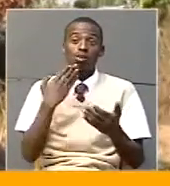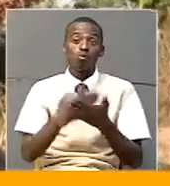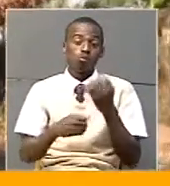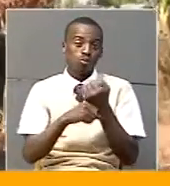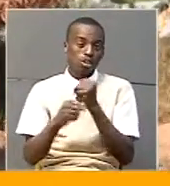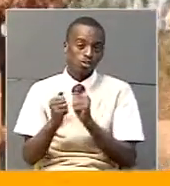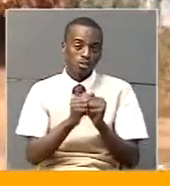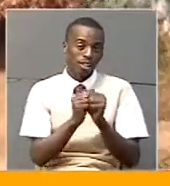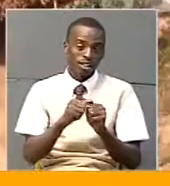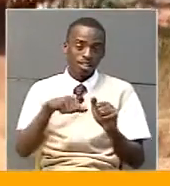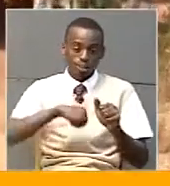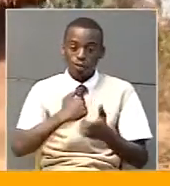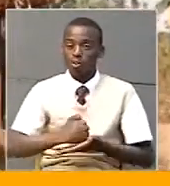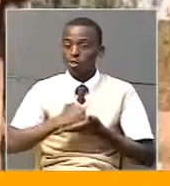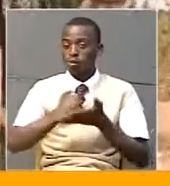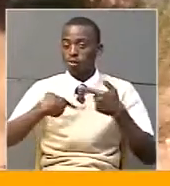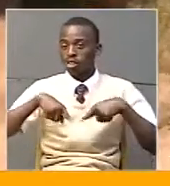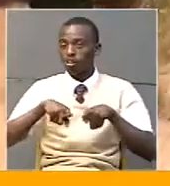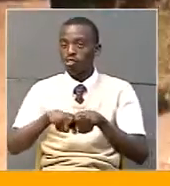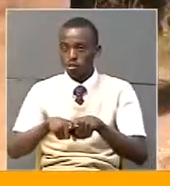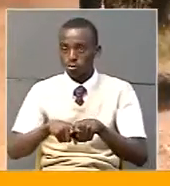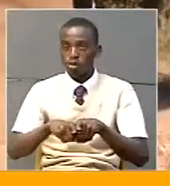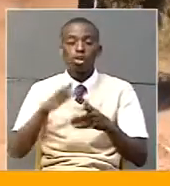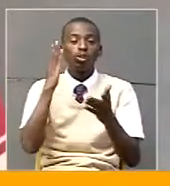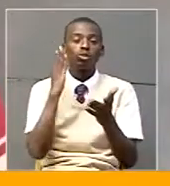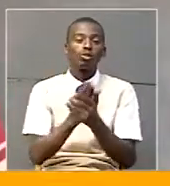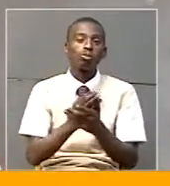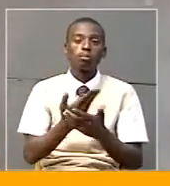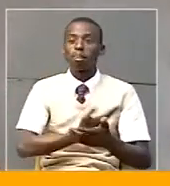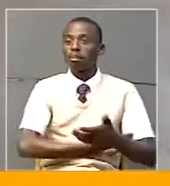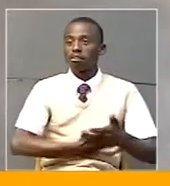and self-help has helped touches hunger for good.